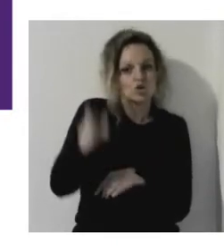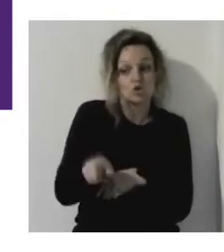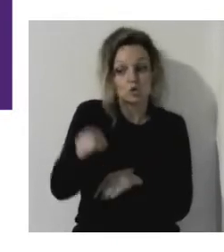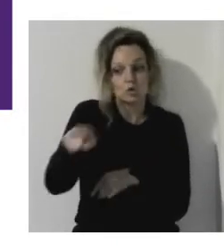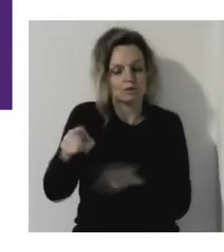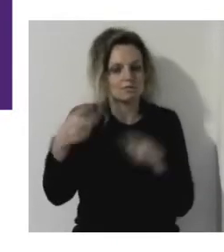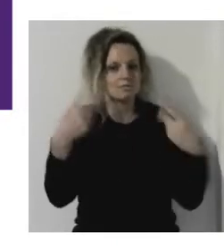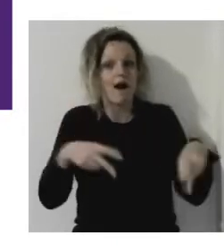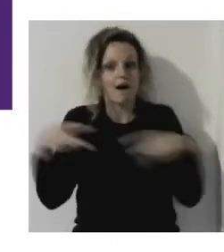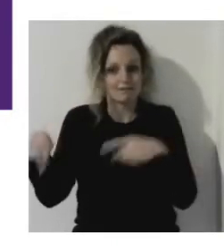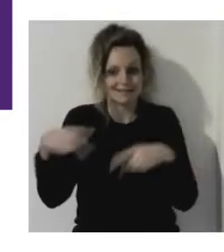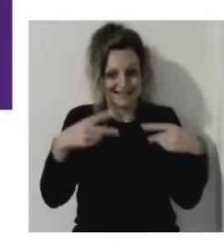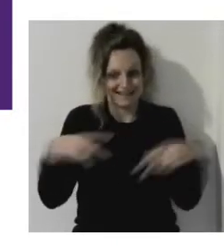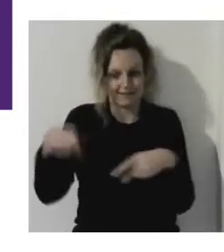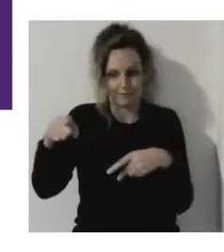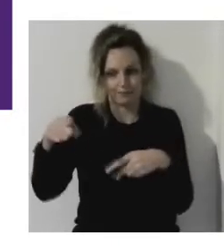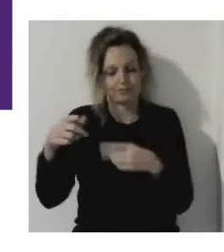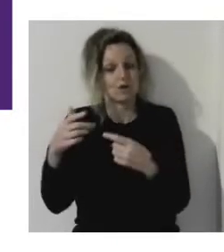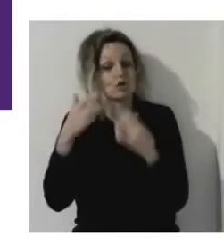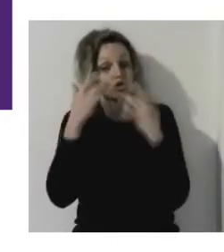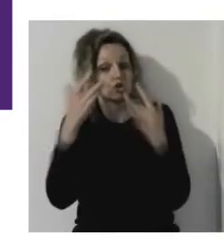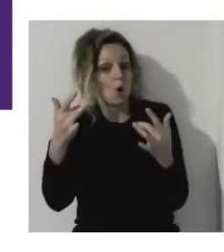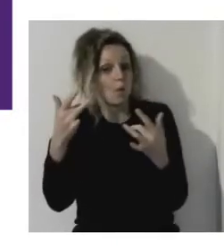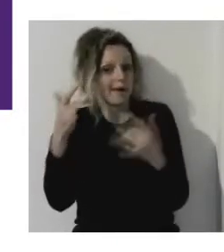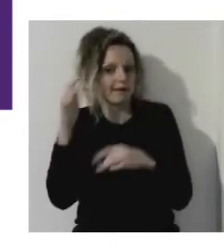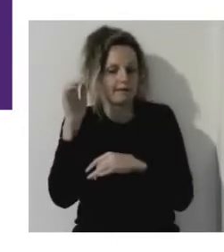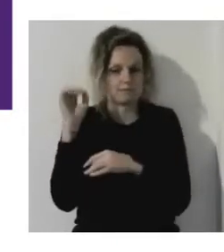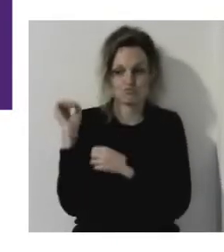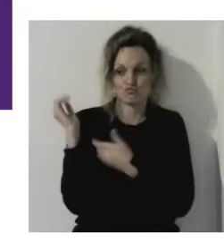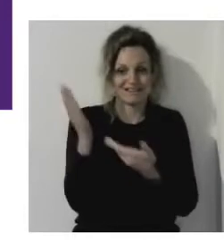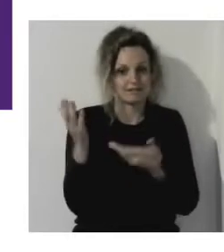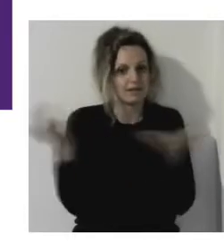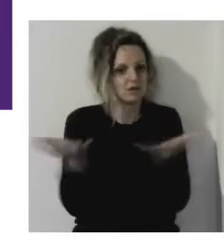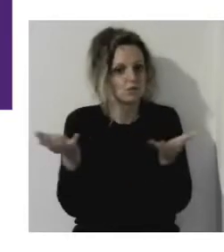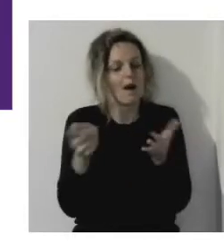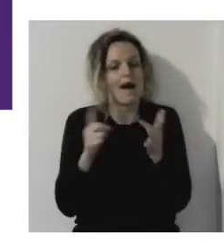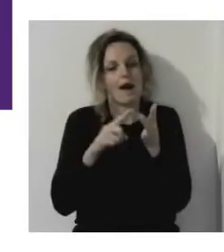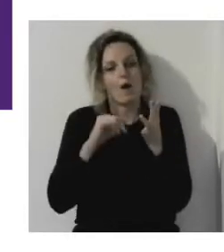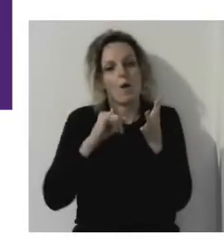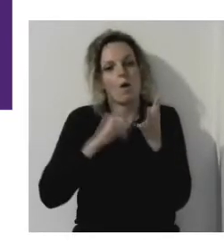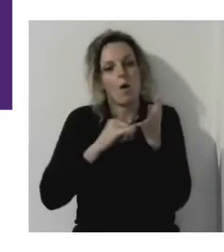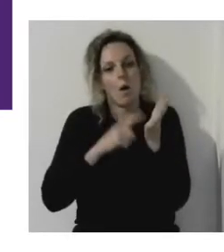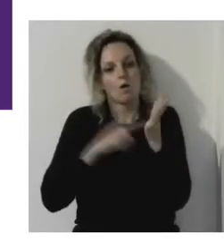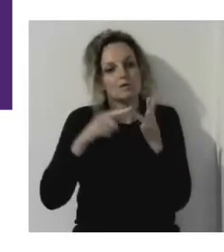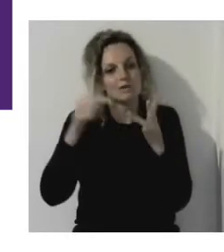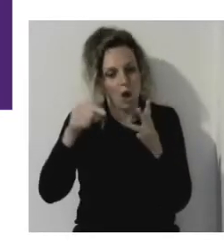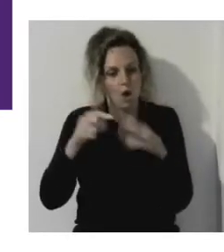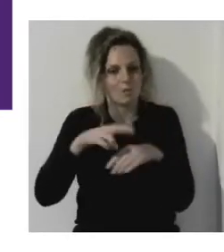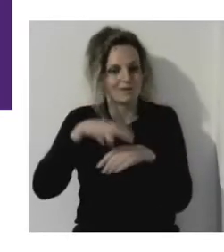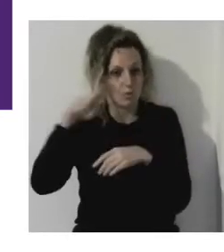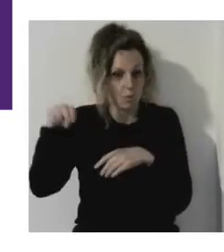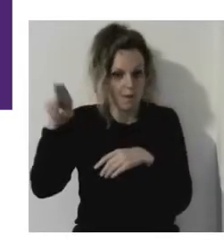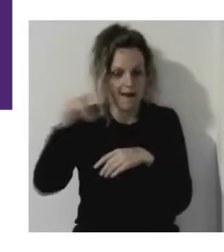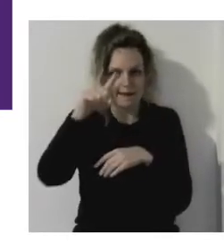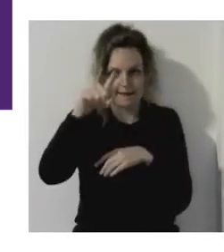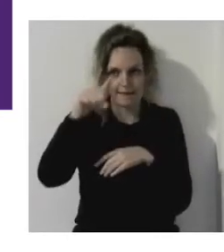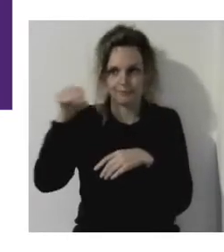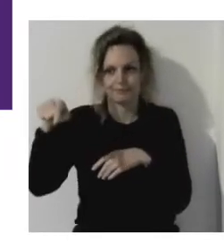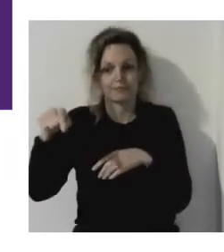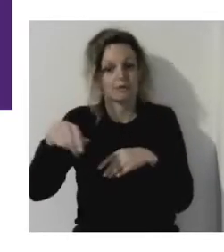presentation in Oslo, and there was a student dancing around the classroom, because for the first time in her life,